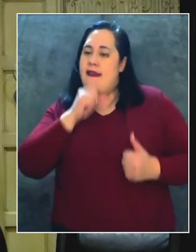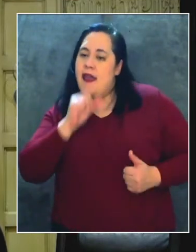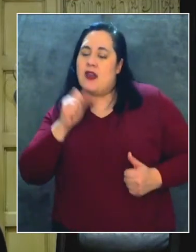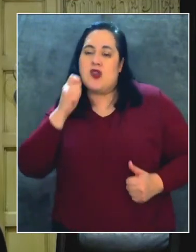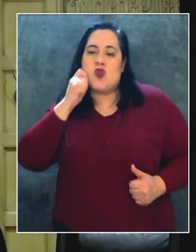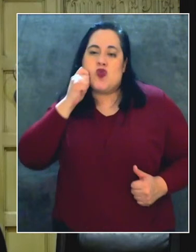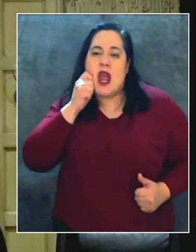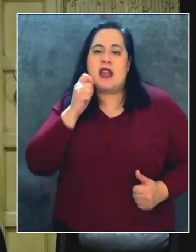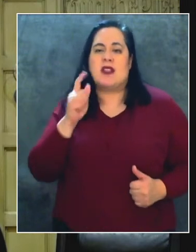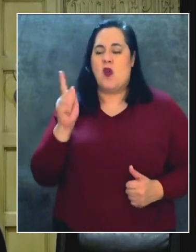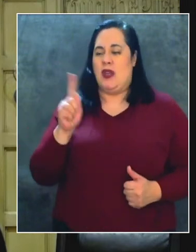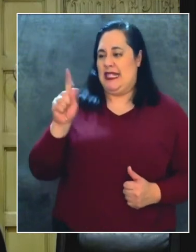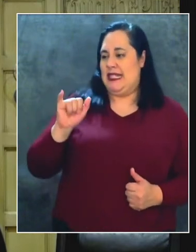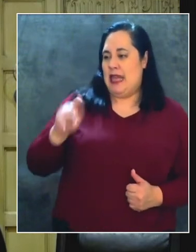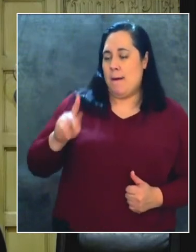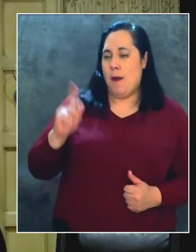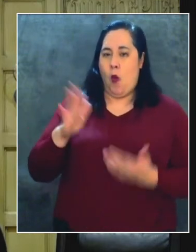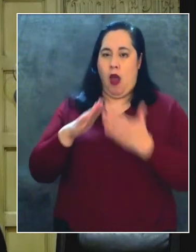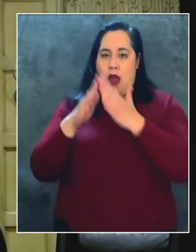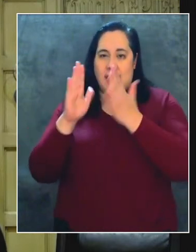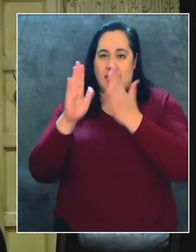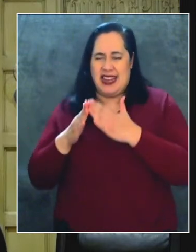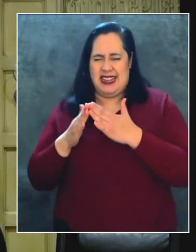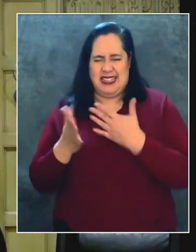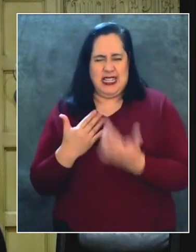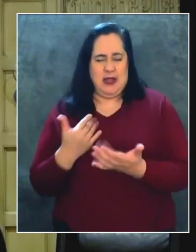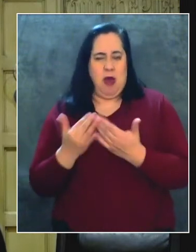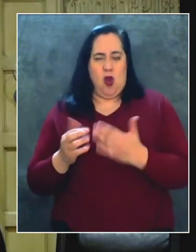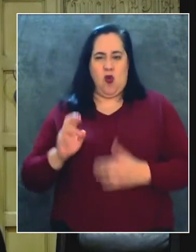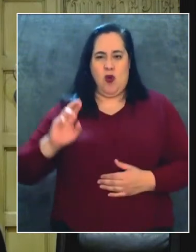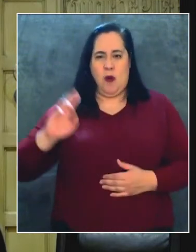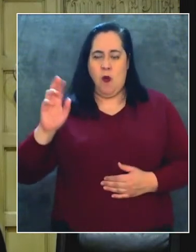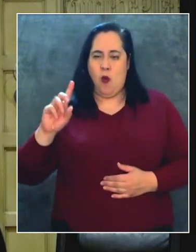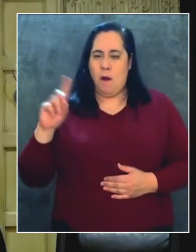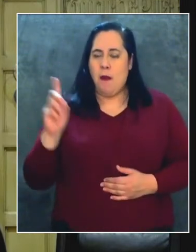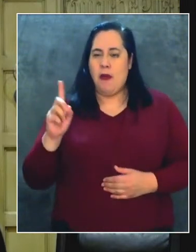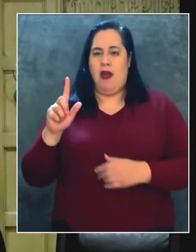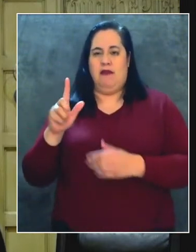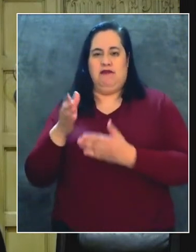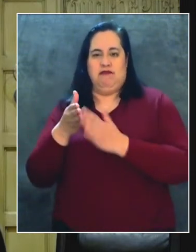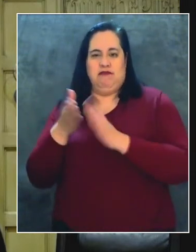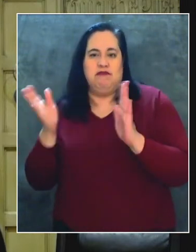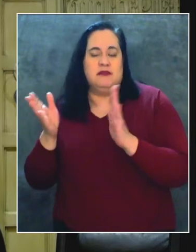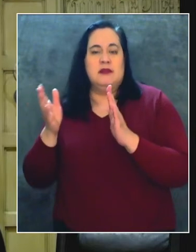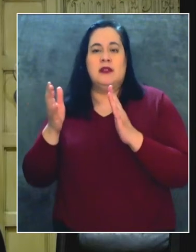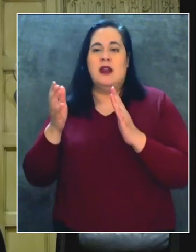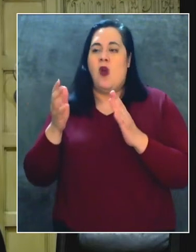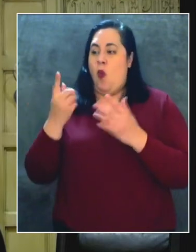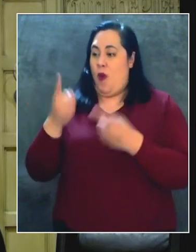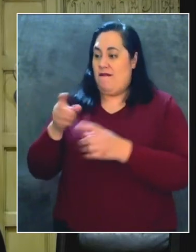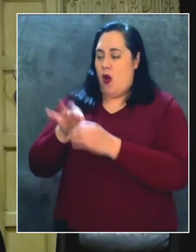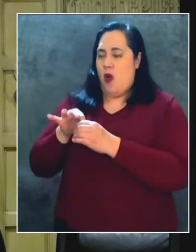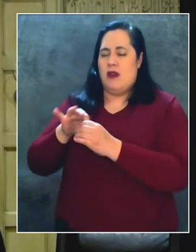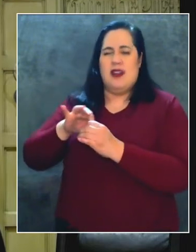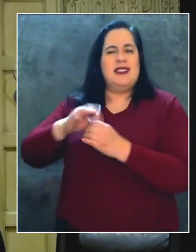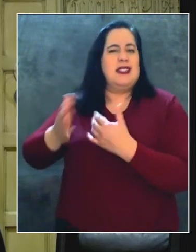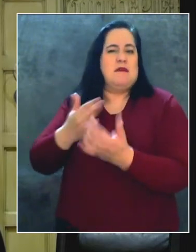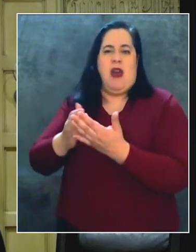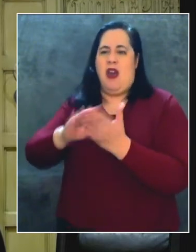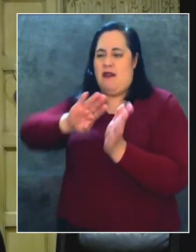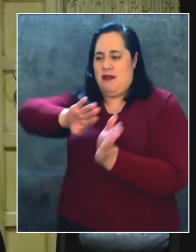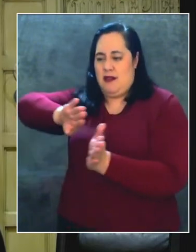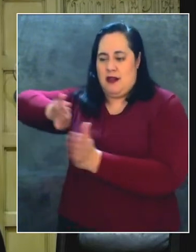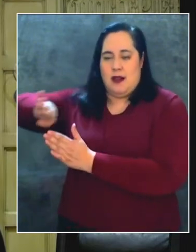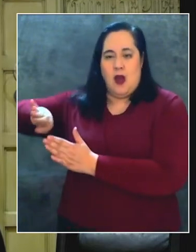let alone what party they happen to register when they vote, then we are not recognizing what